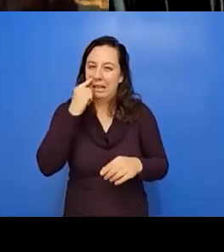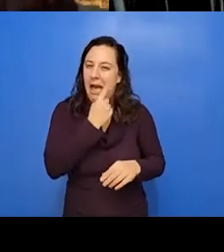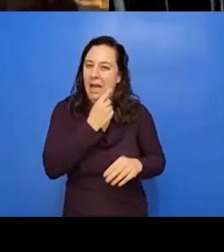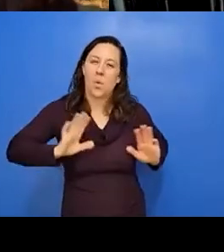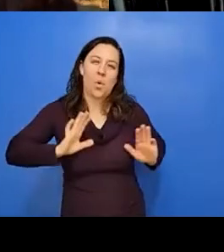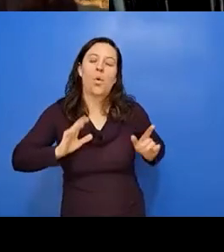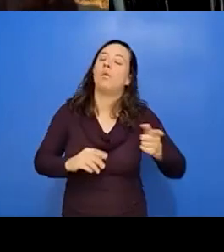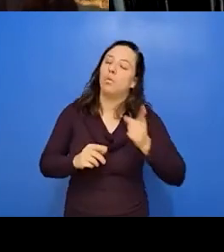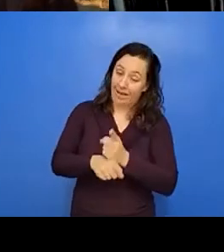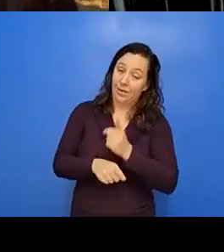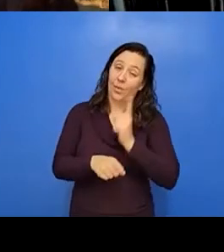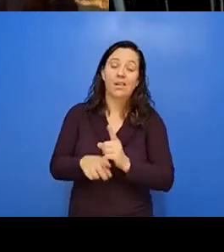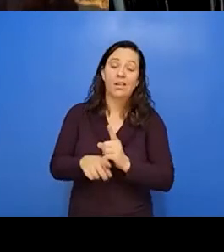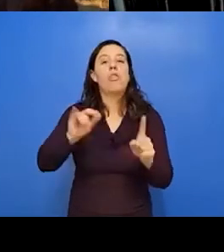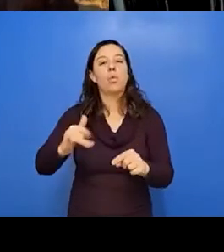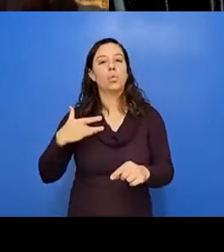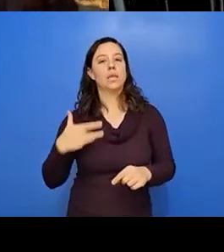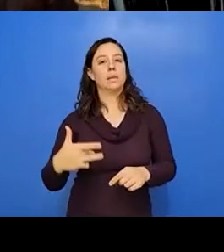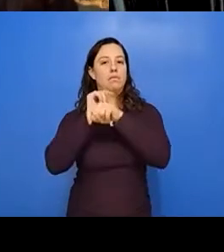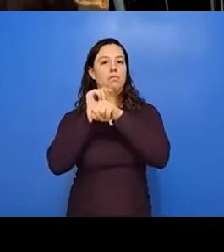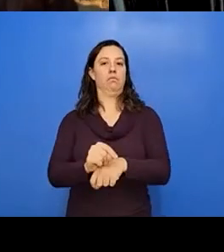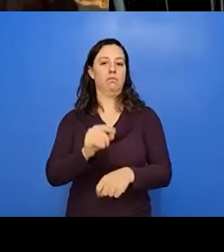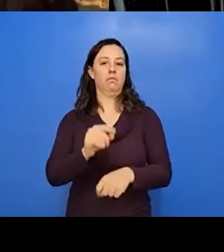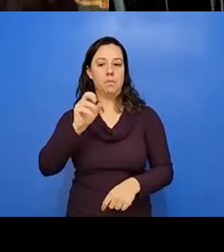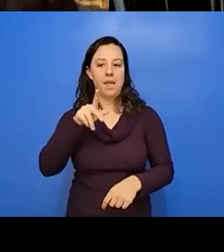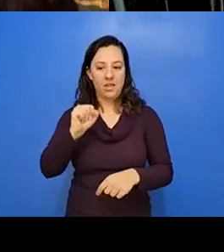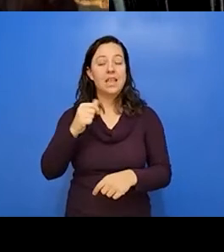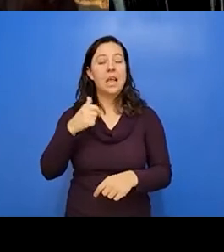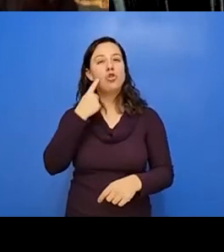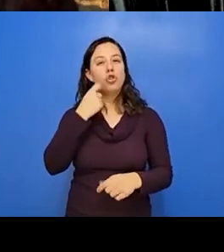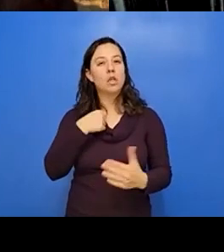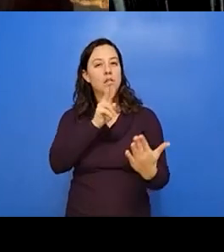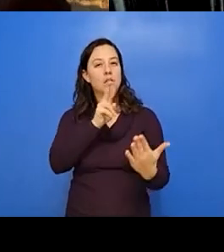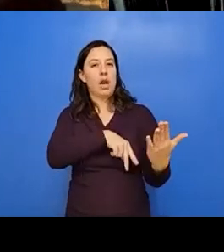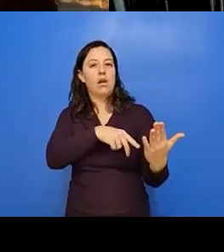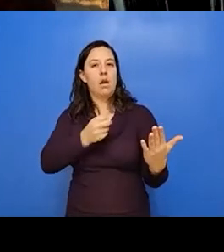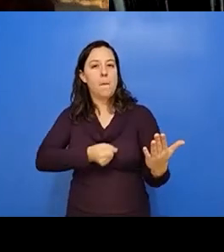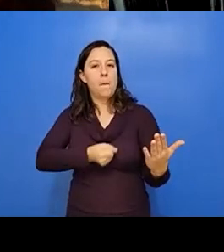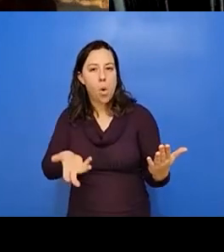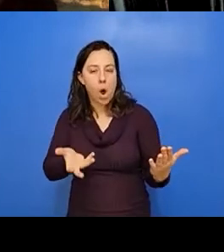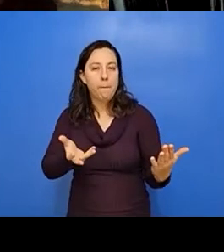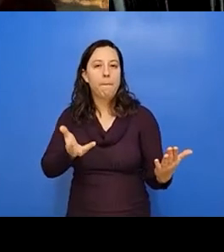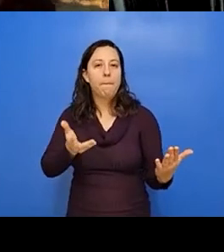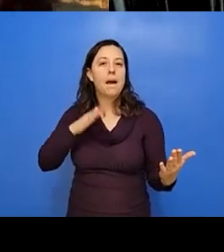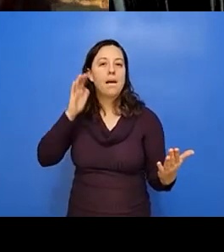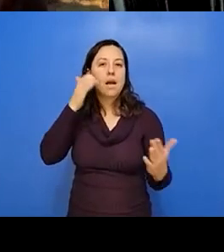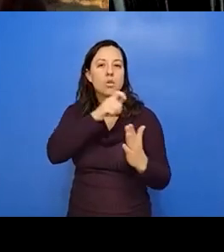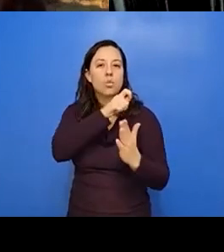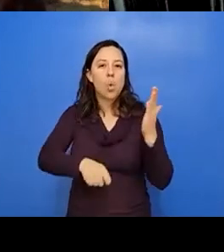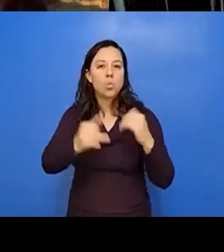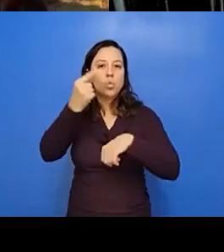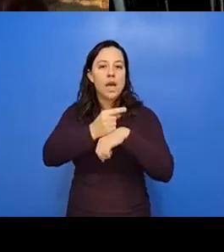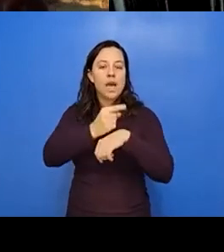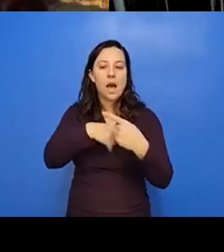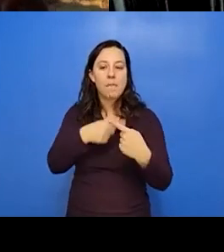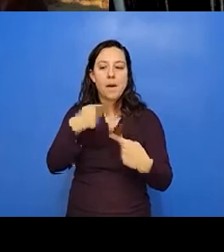meals. Um, I just ran across a poem that my cousin wrote today about great lady, grand